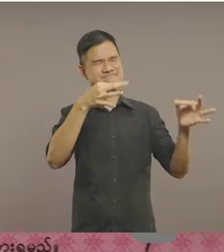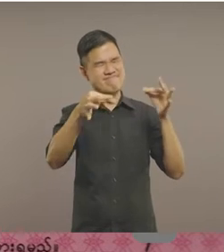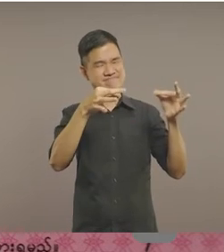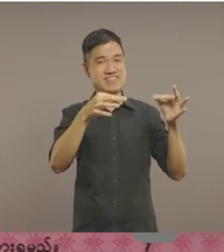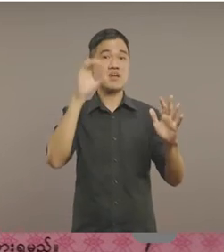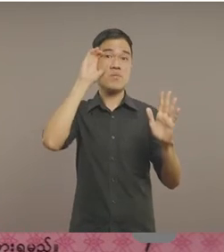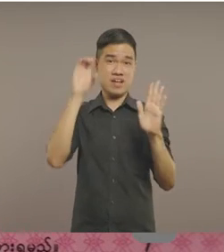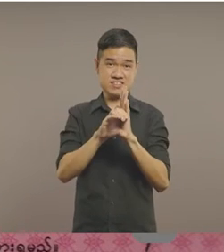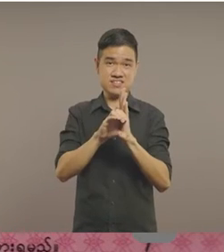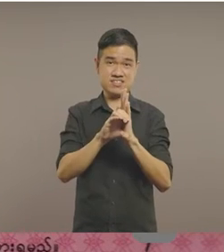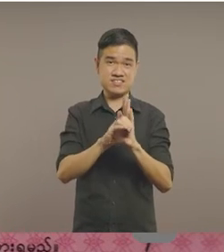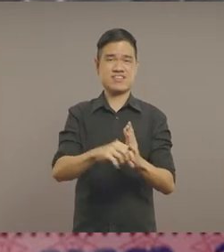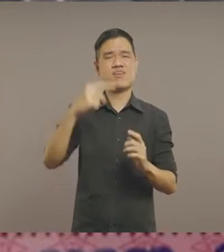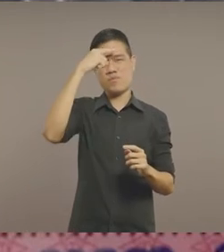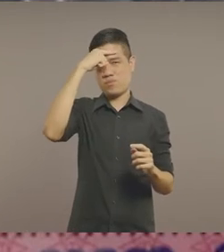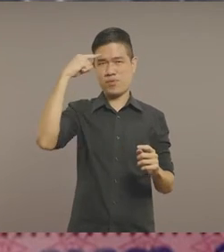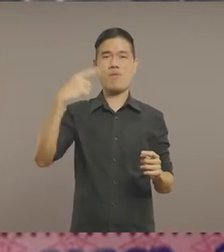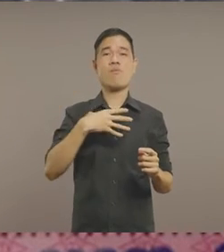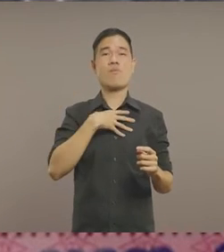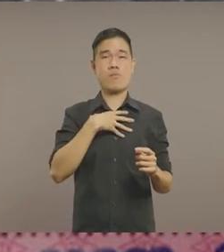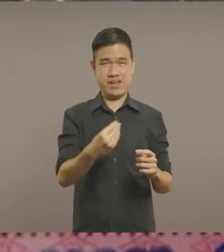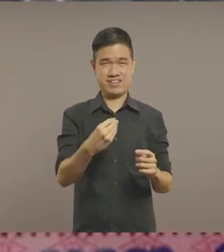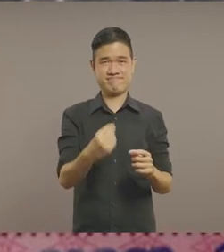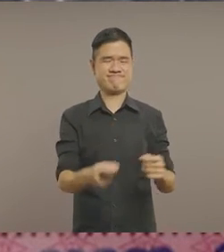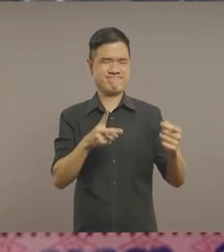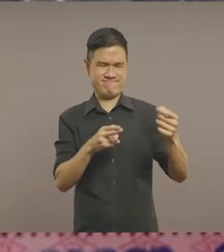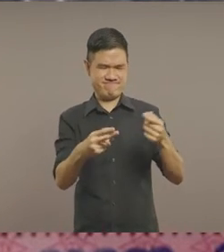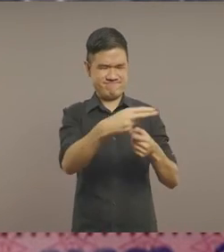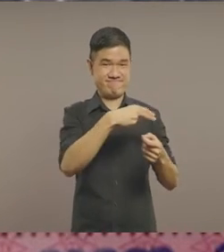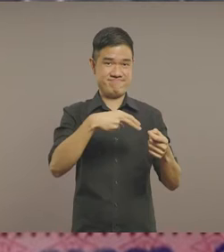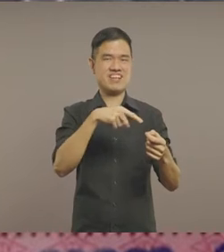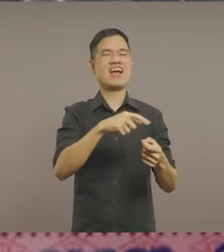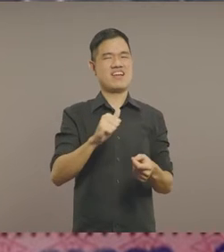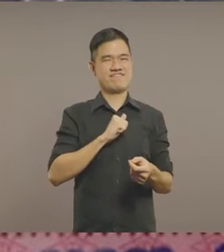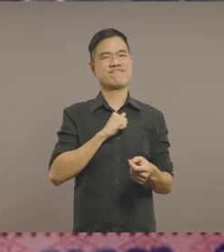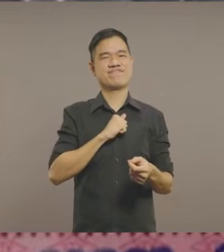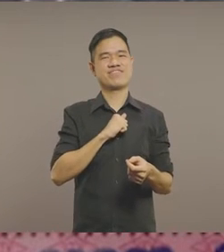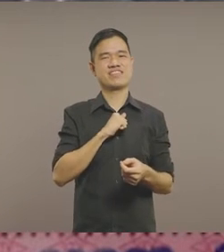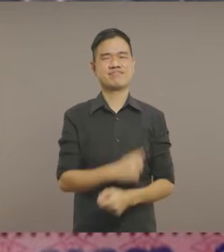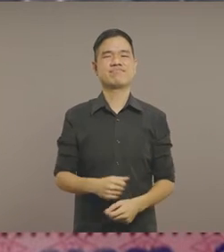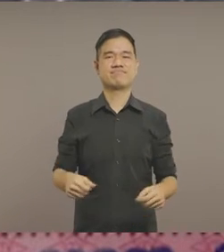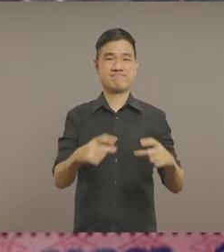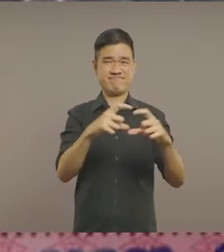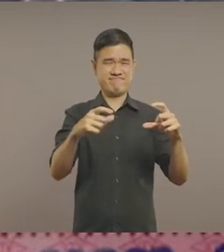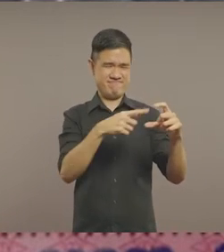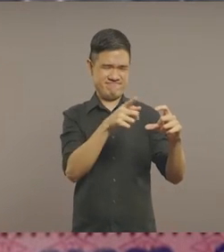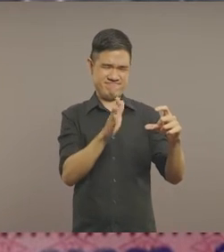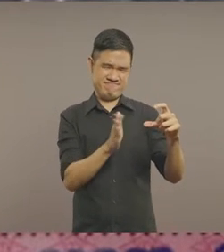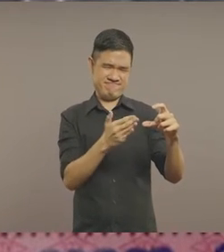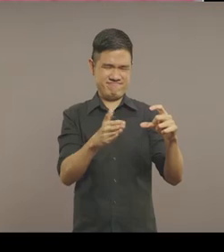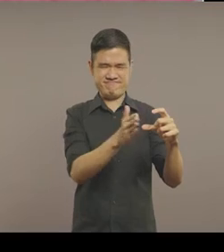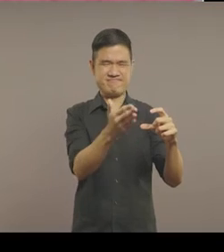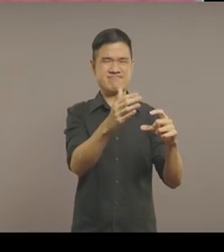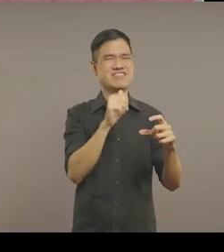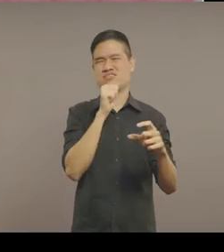which is rather filmsy. And my picture is a black and white picture that has been manually cut. I could tell that the edges are not very straight.